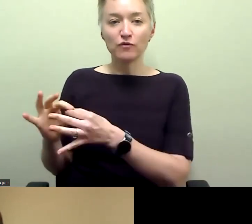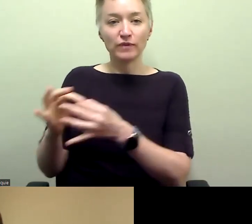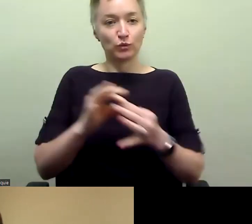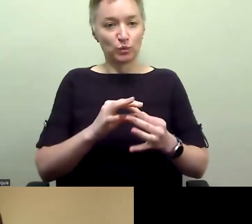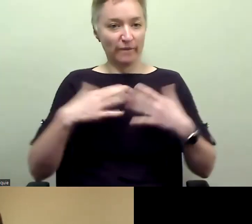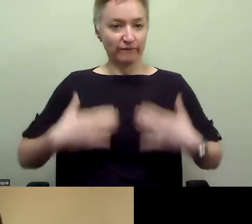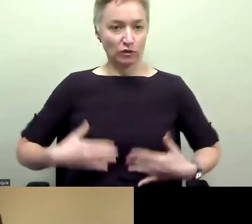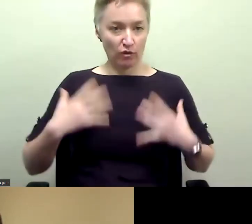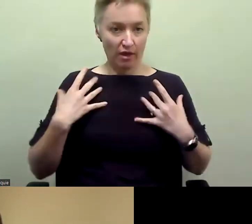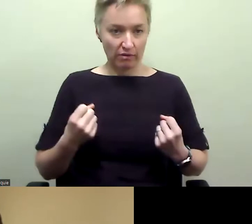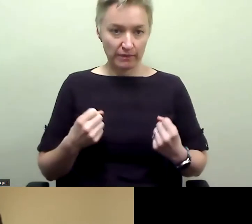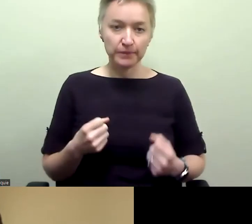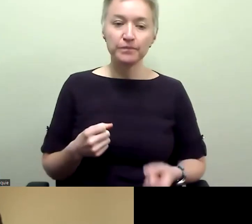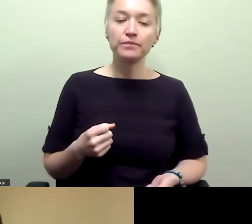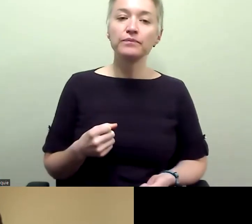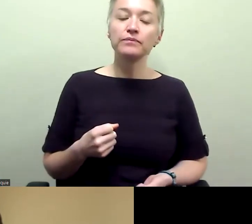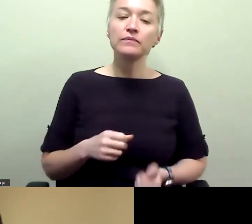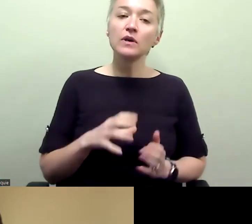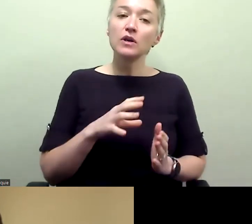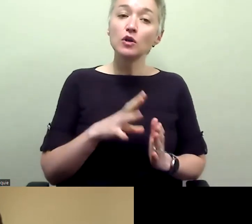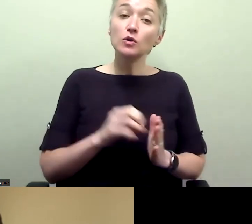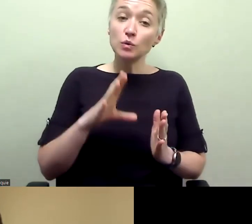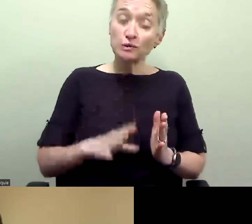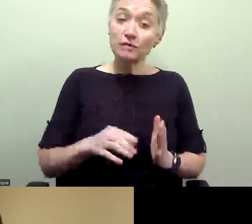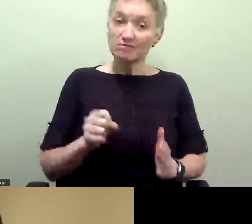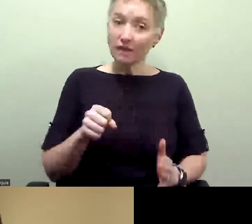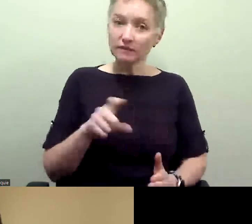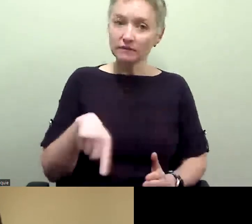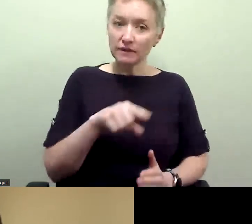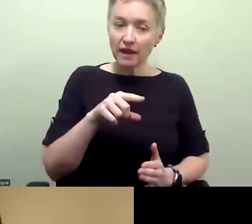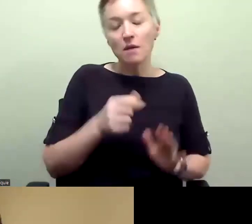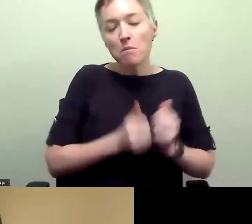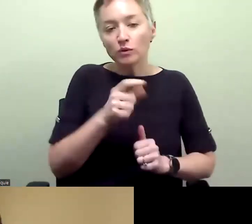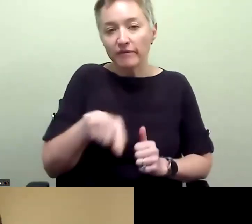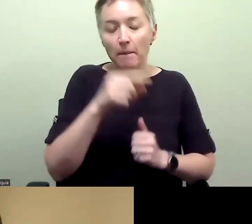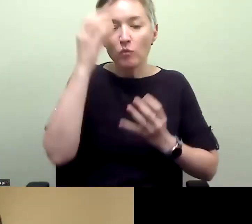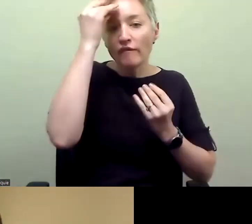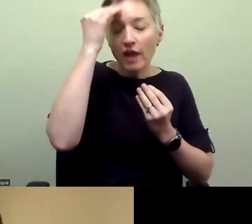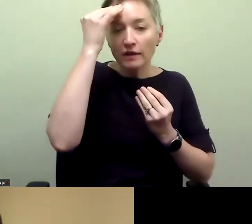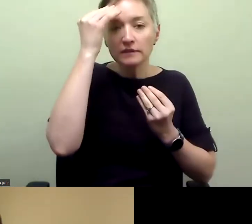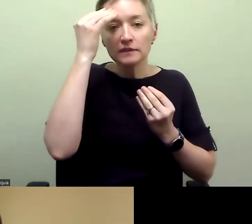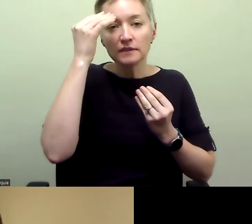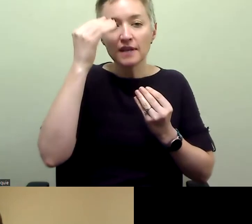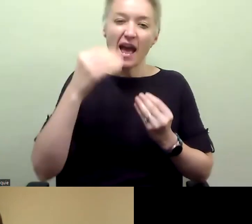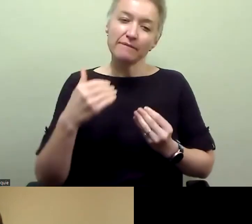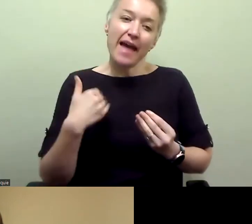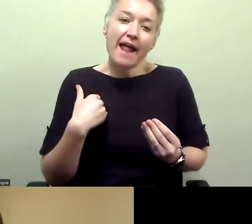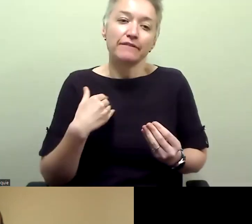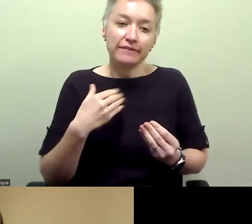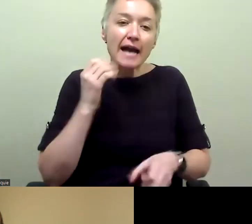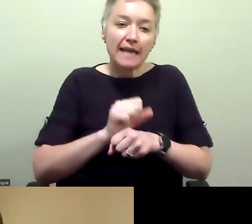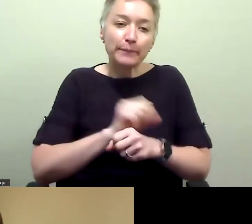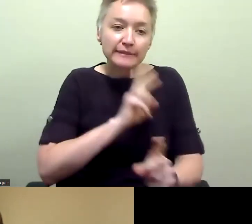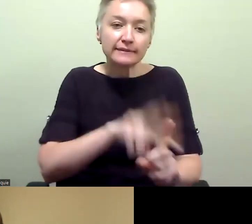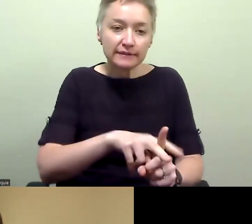health, students do reflect, I mean, they, most of them do reflect in reflection assignments, depending on the course